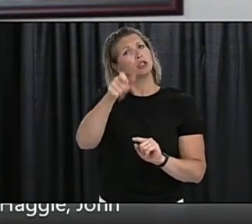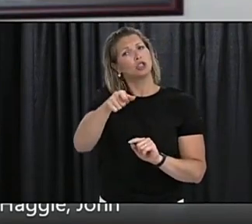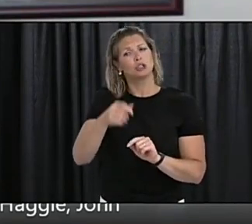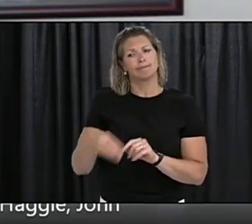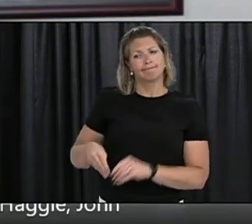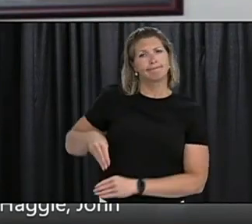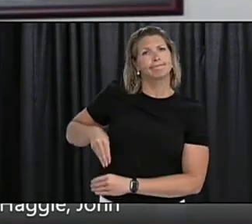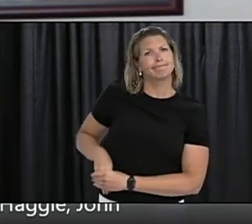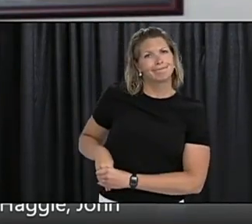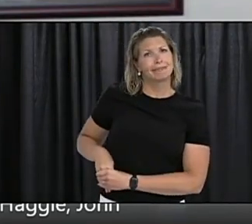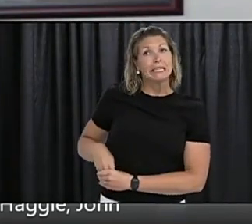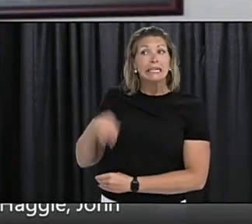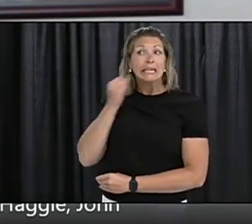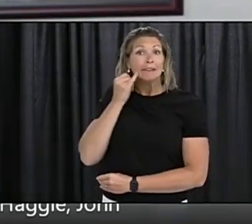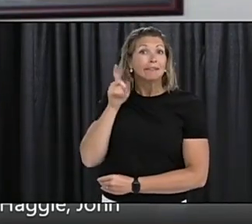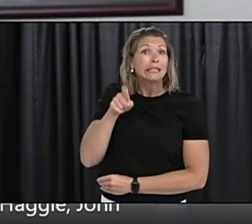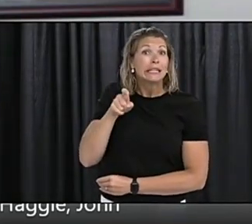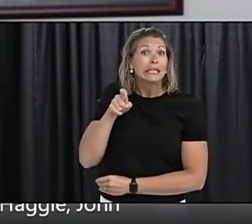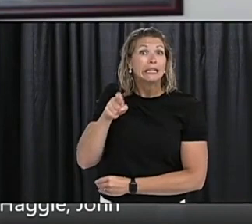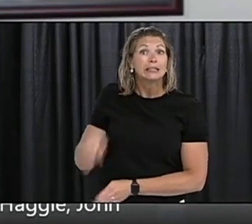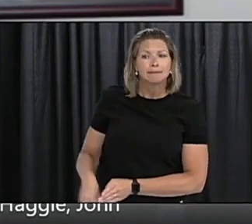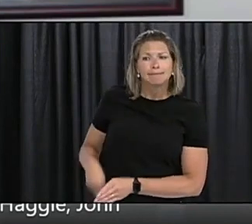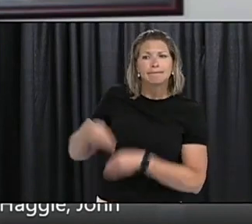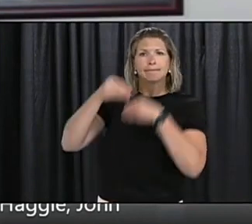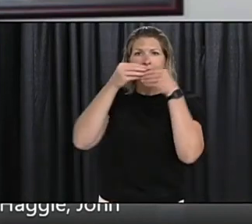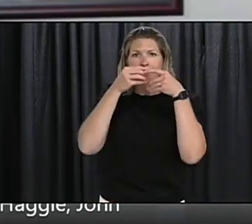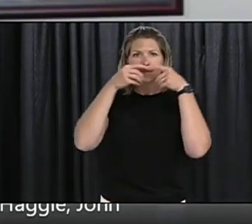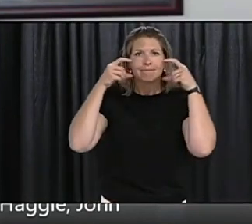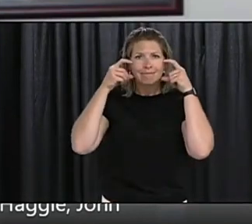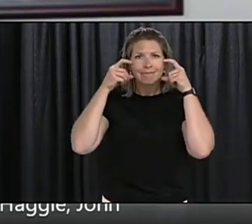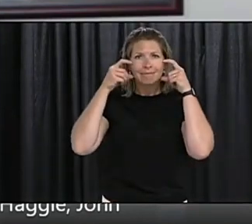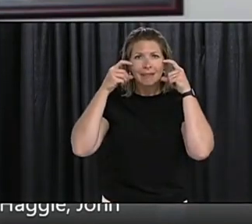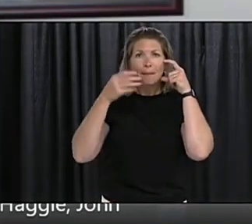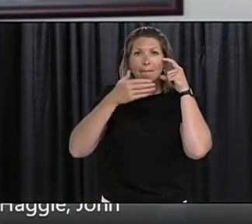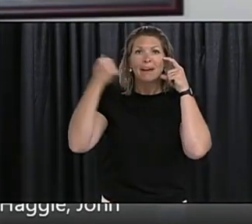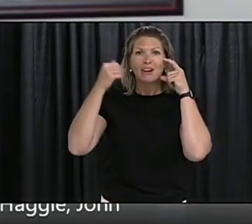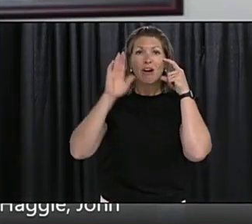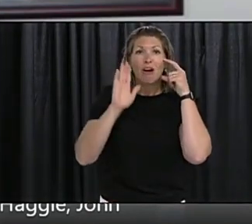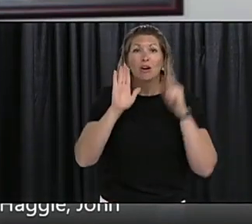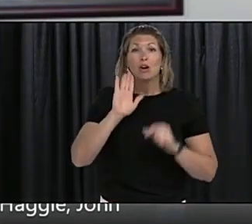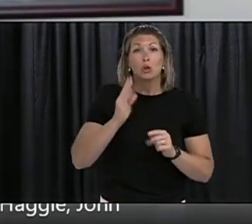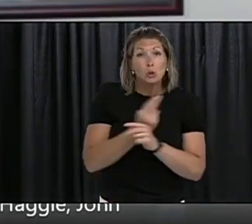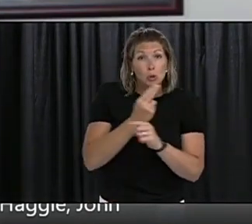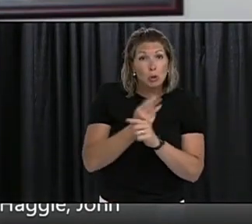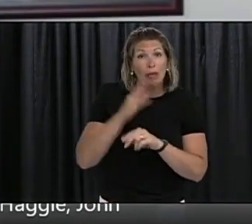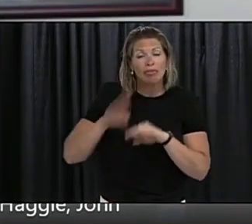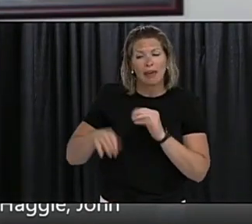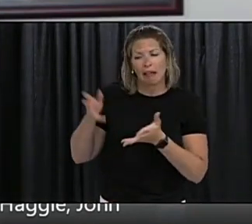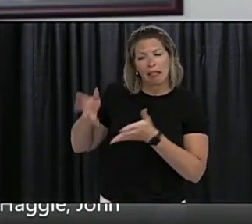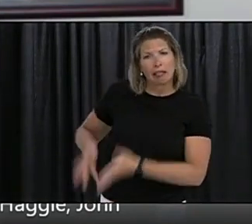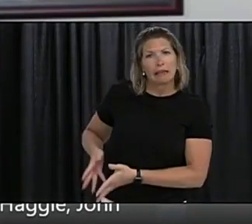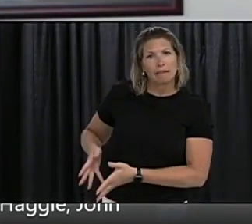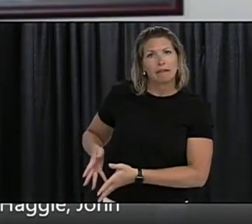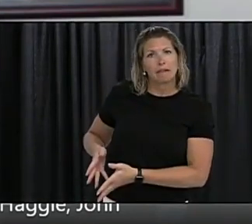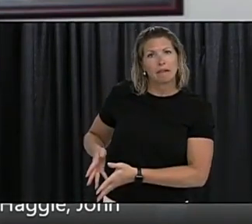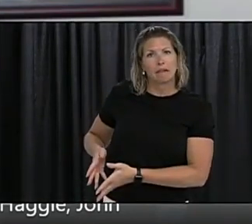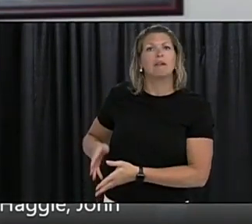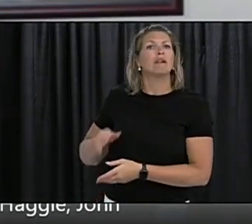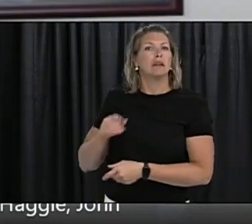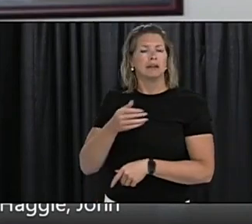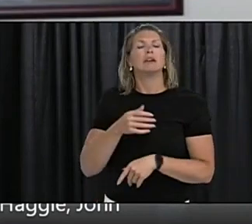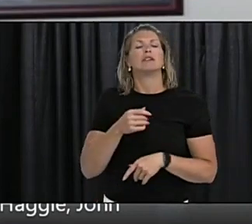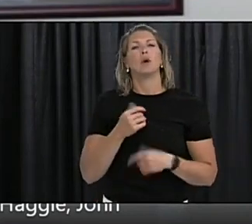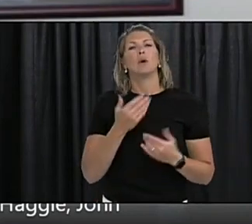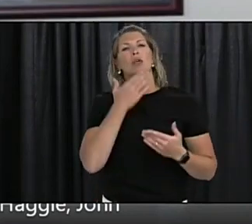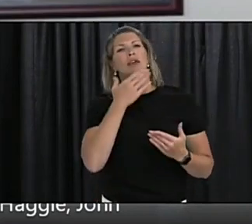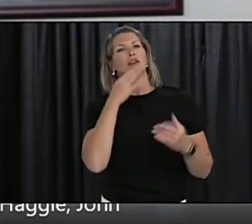need arises it'll do you more good on your face than it will in your pocket. So with that I'll close Premier and hand the event back to